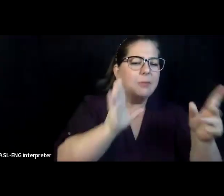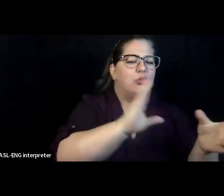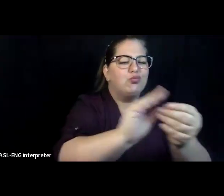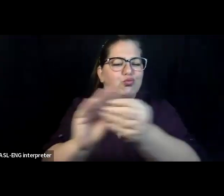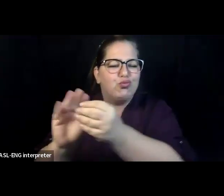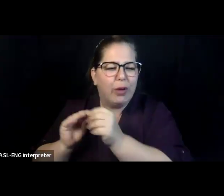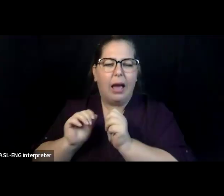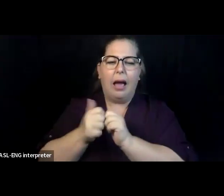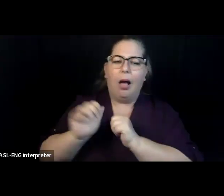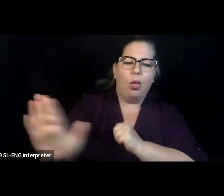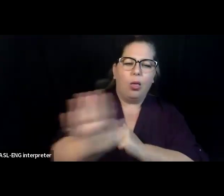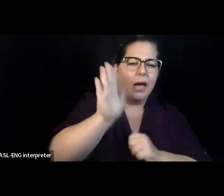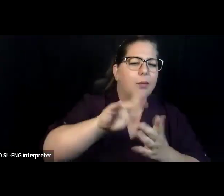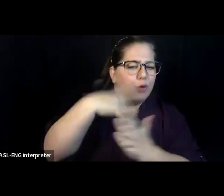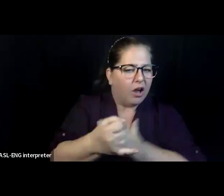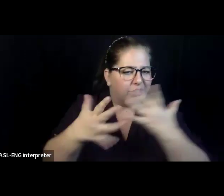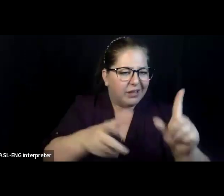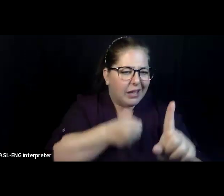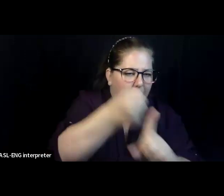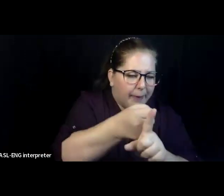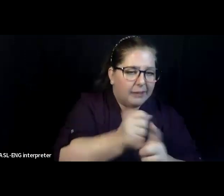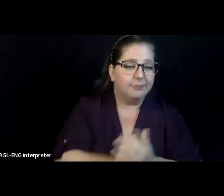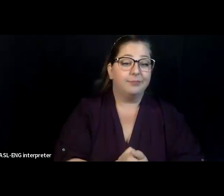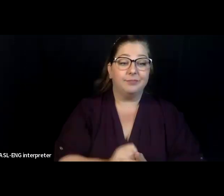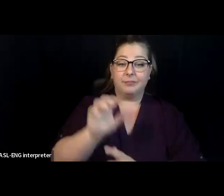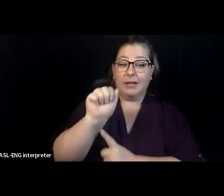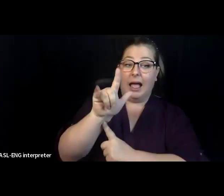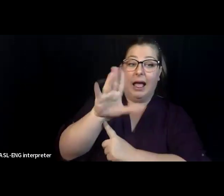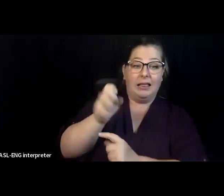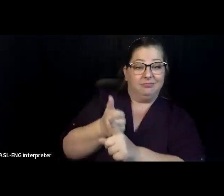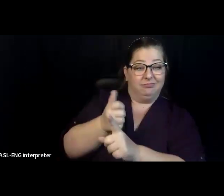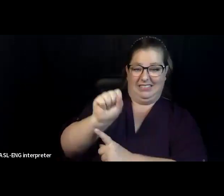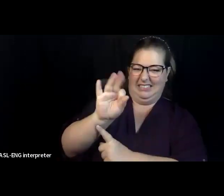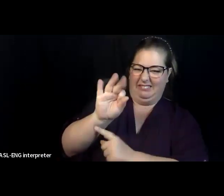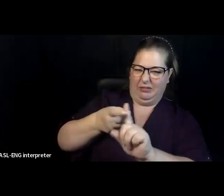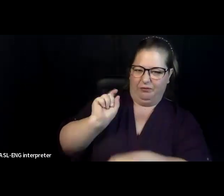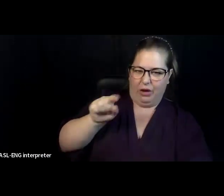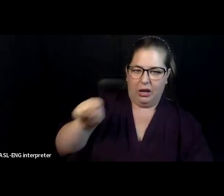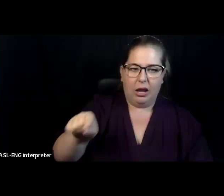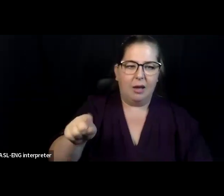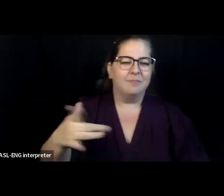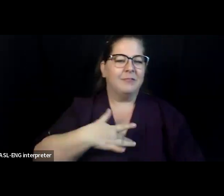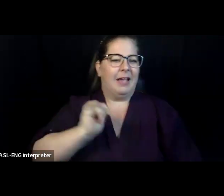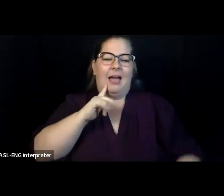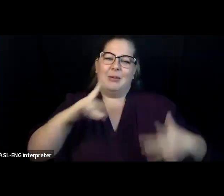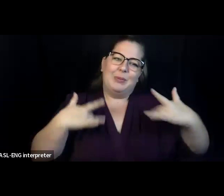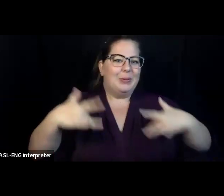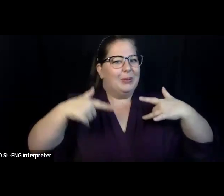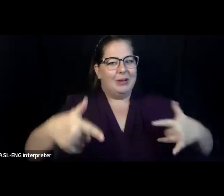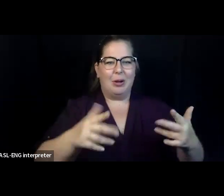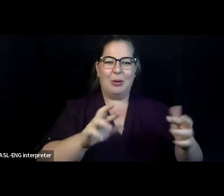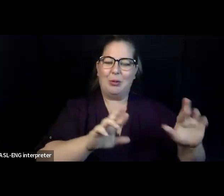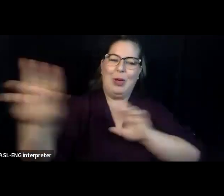going to have a night of talent. Uh, that'll be a mixture of spoken word, some comedy, some drag, some crip hop.